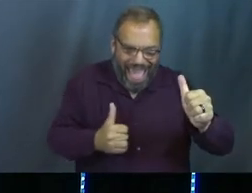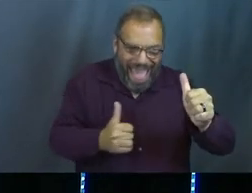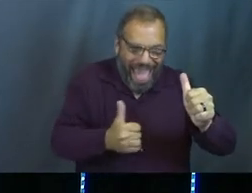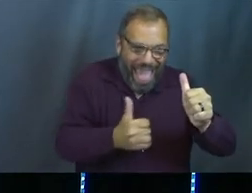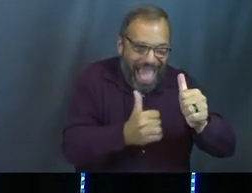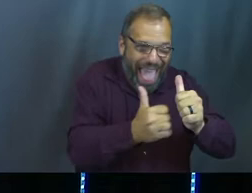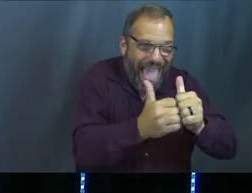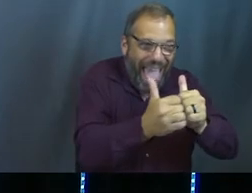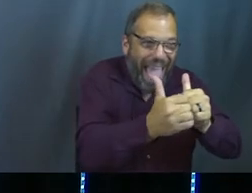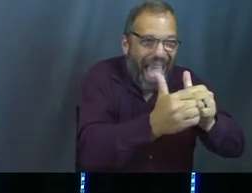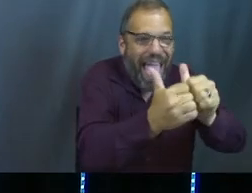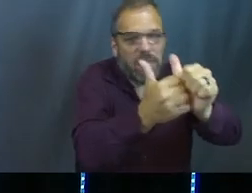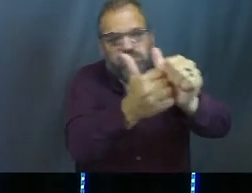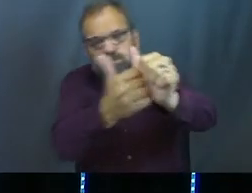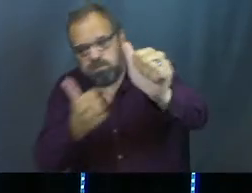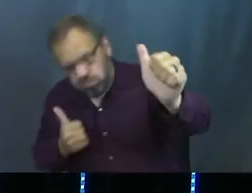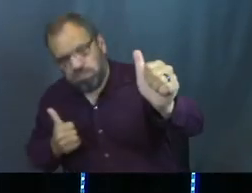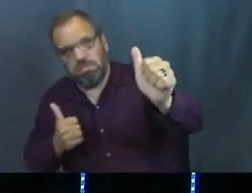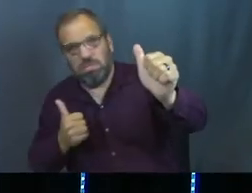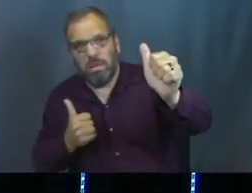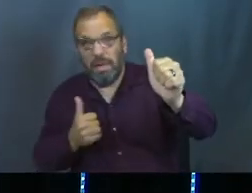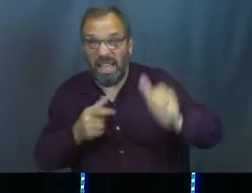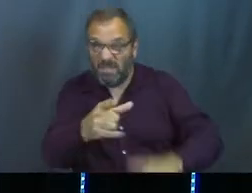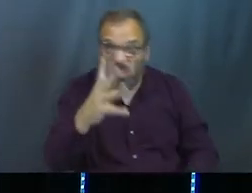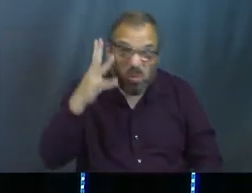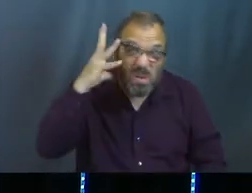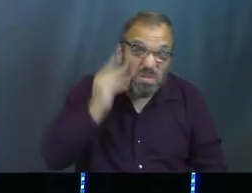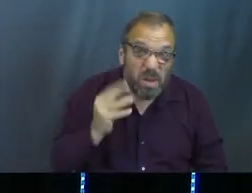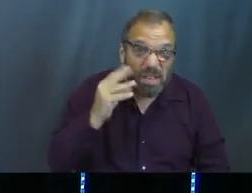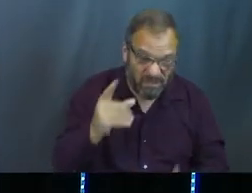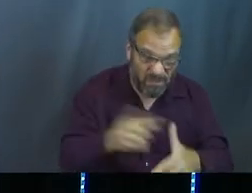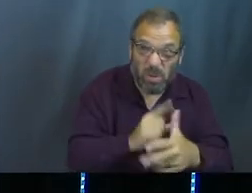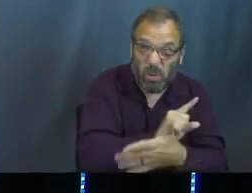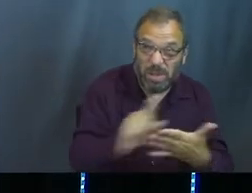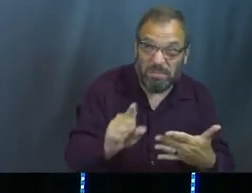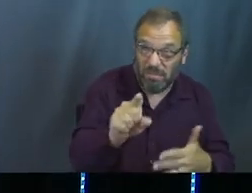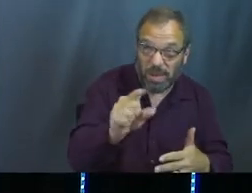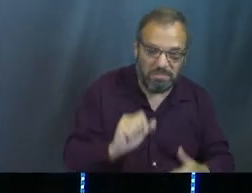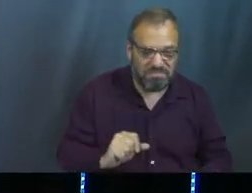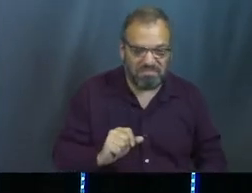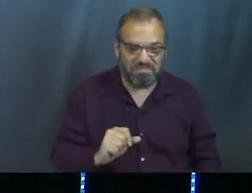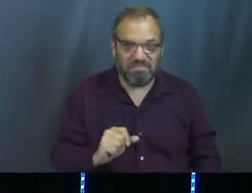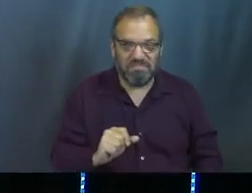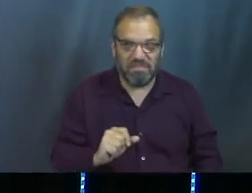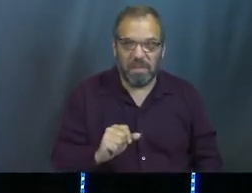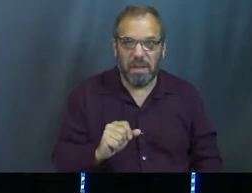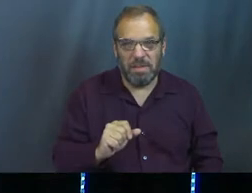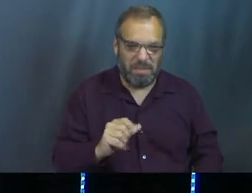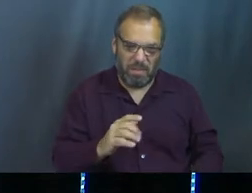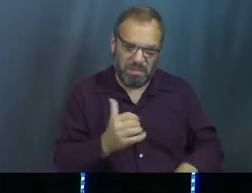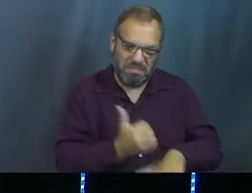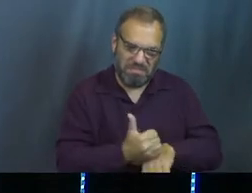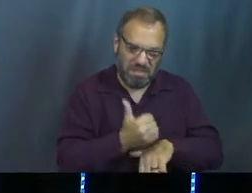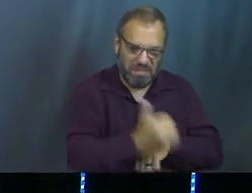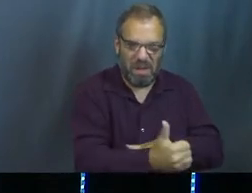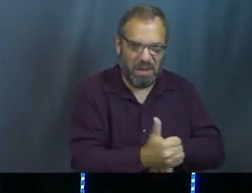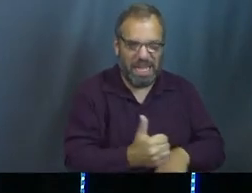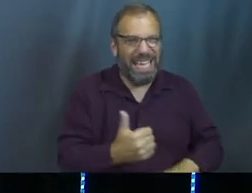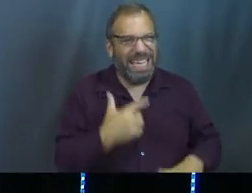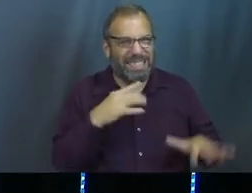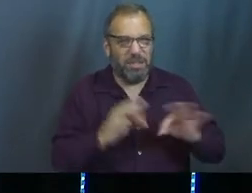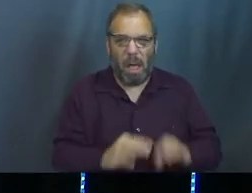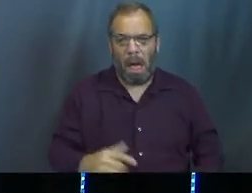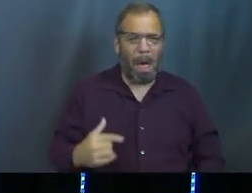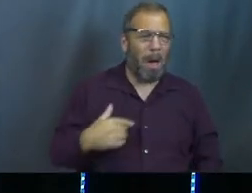deep place of prison. Like, if you're him, like, for sure, week one, probably his fault. You know what mean? Like, he kind of